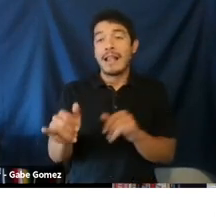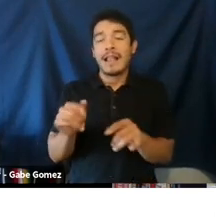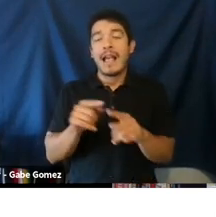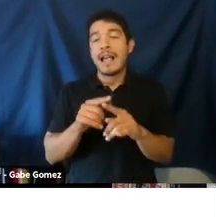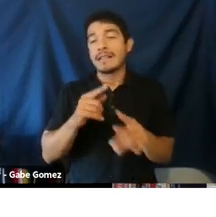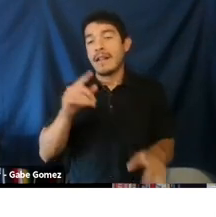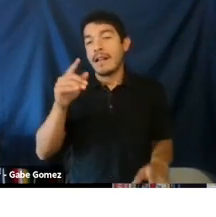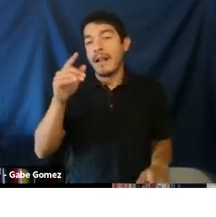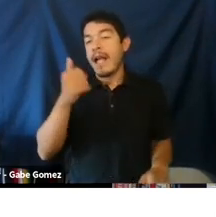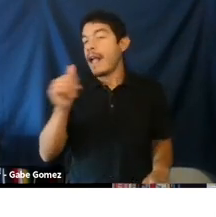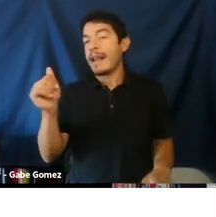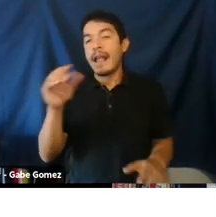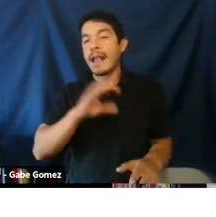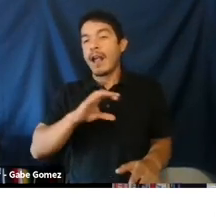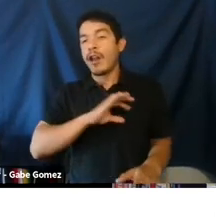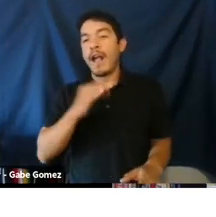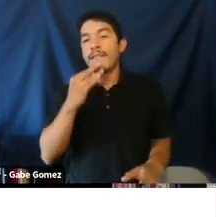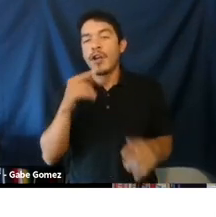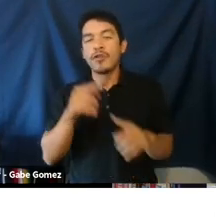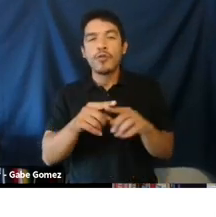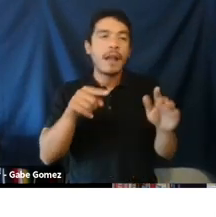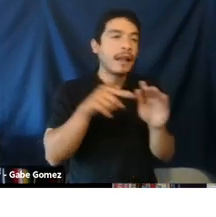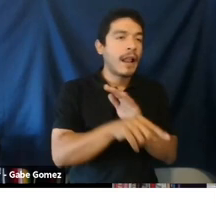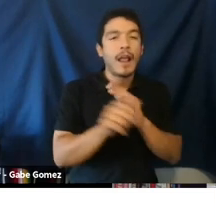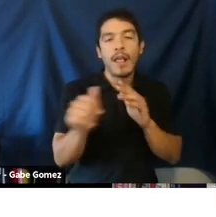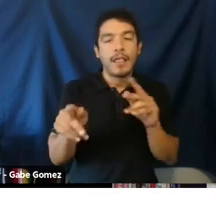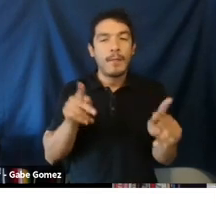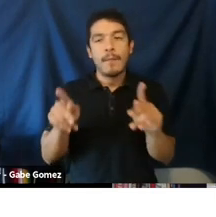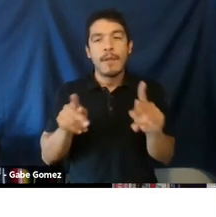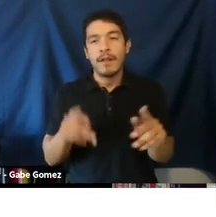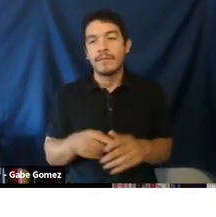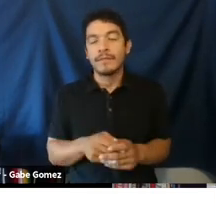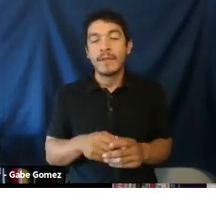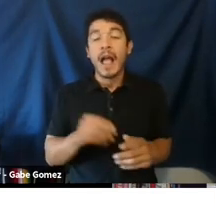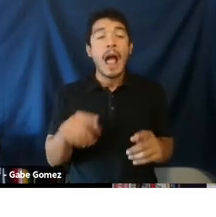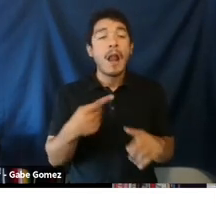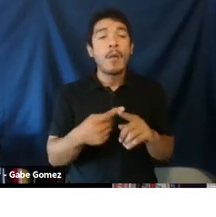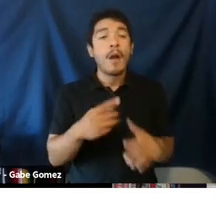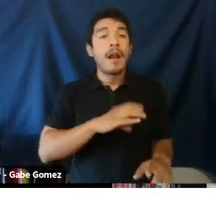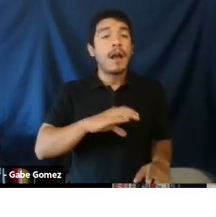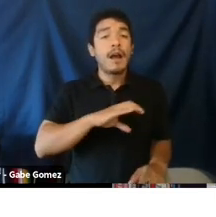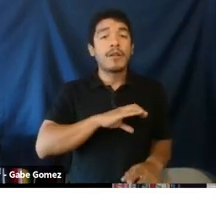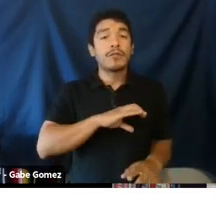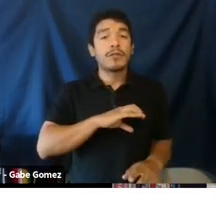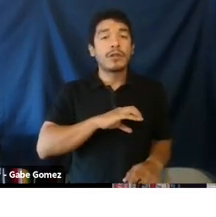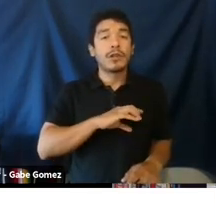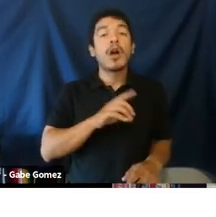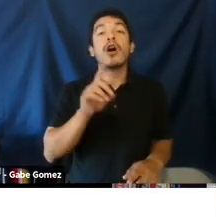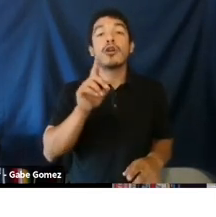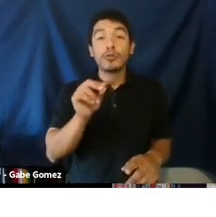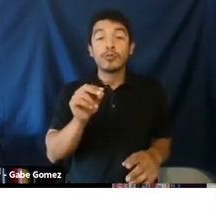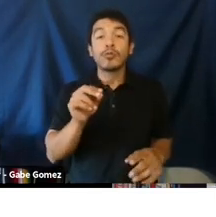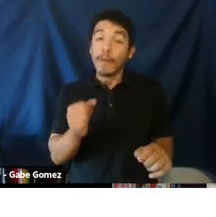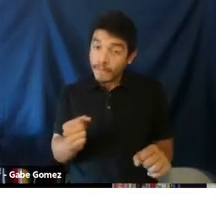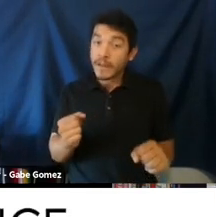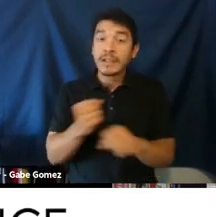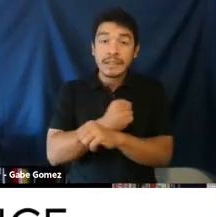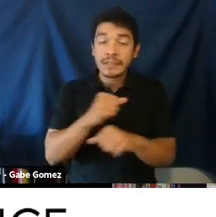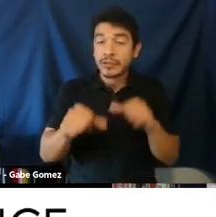but white male characters are actually four times as likely as male characters of color to kill at least one other human.